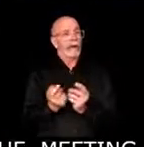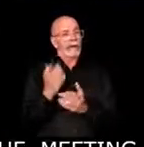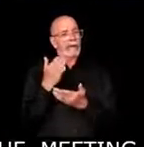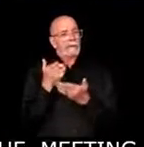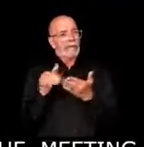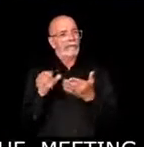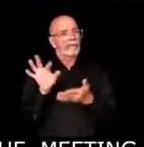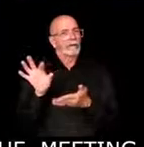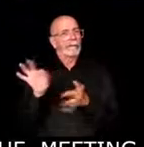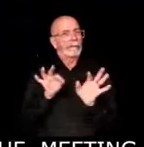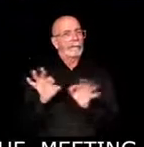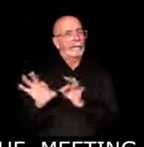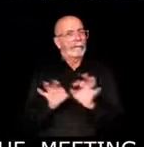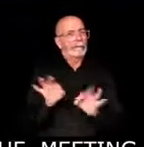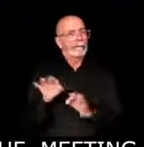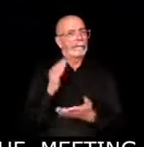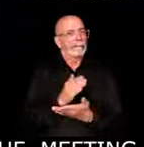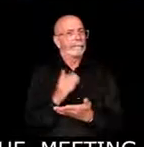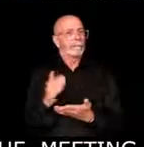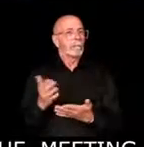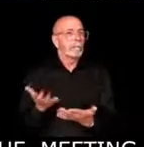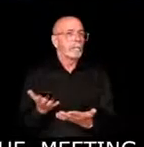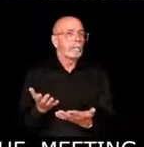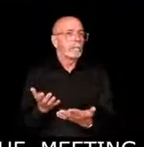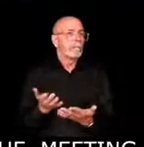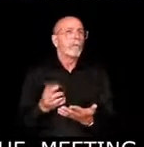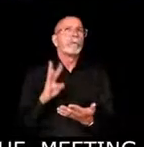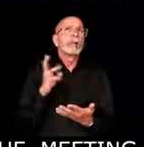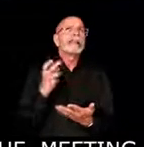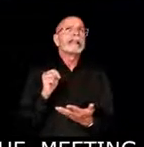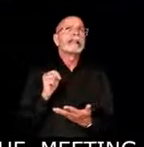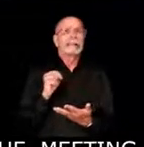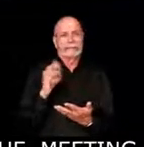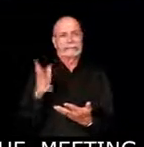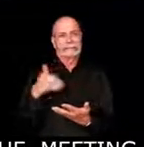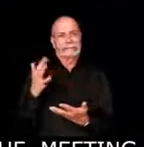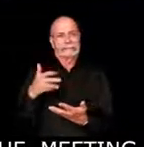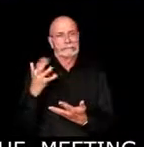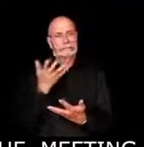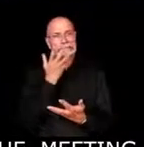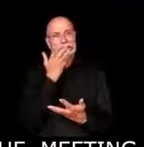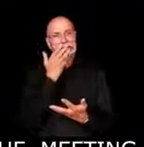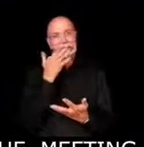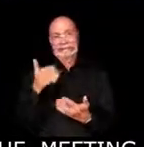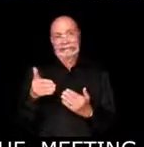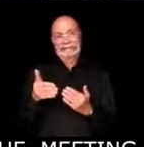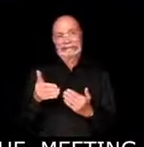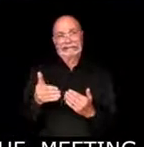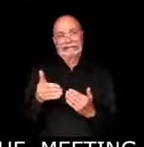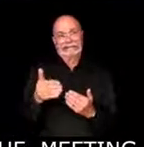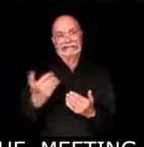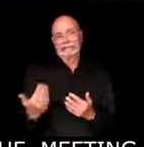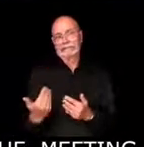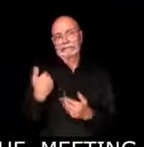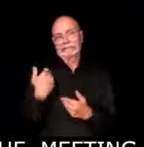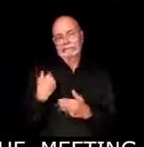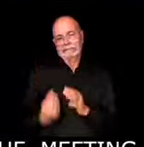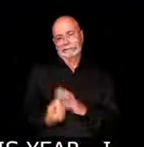sometime spring of this year. I didn't know that that,